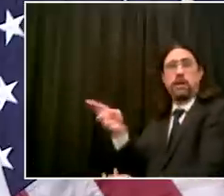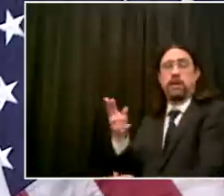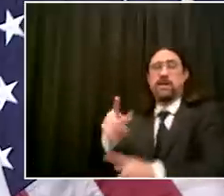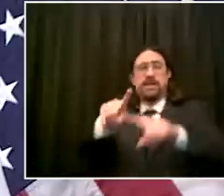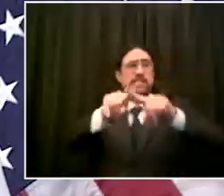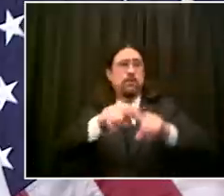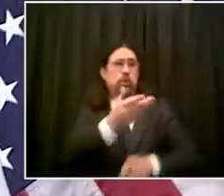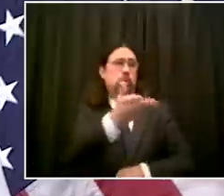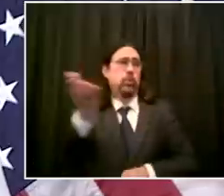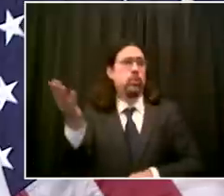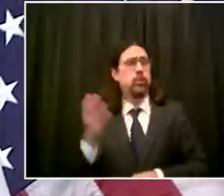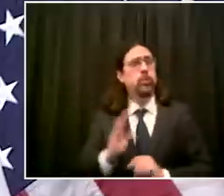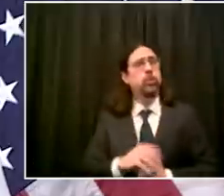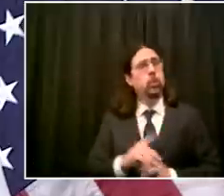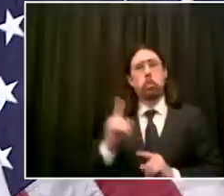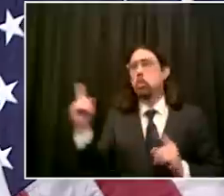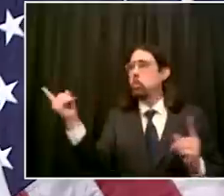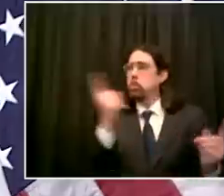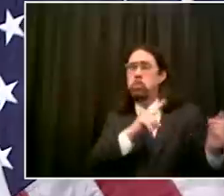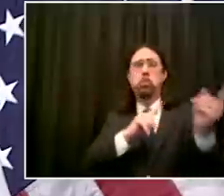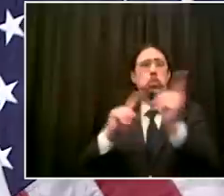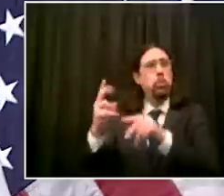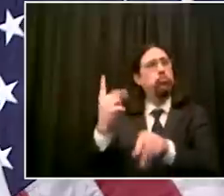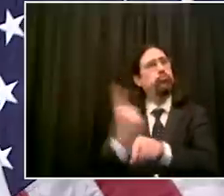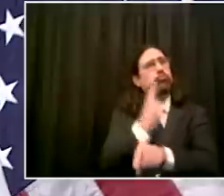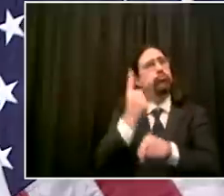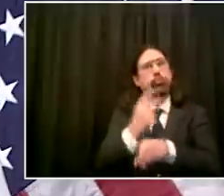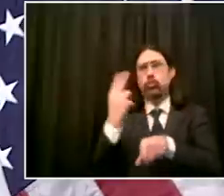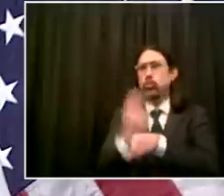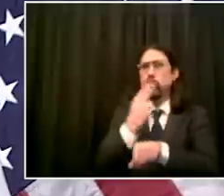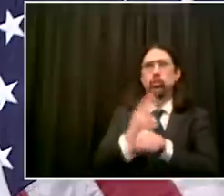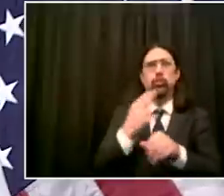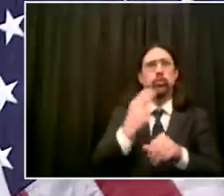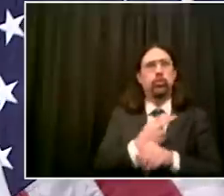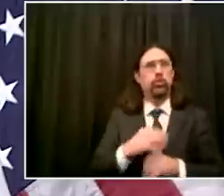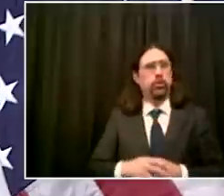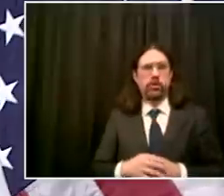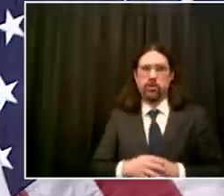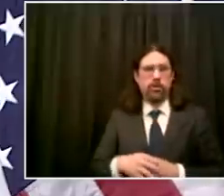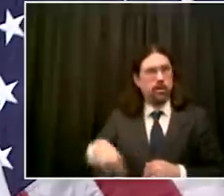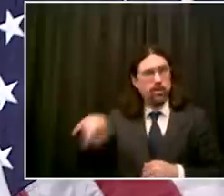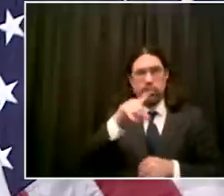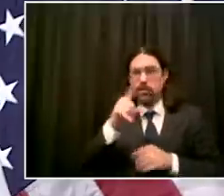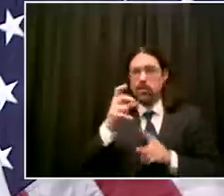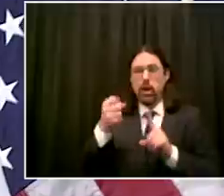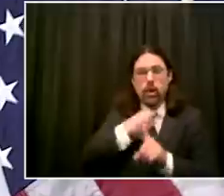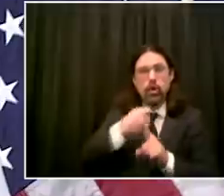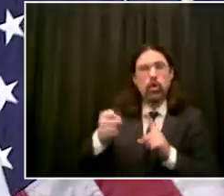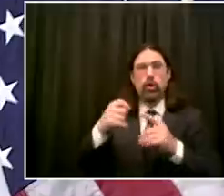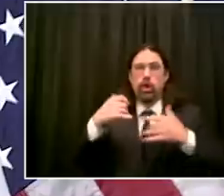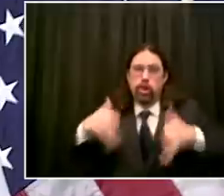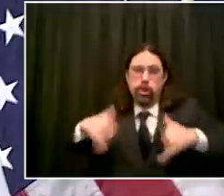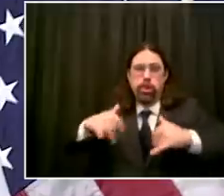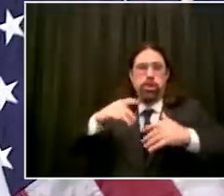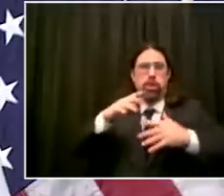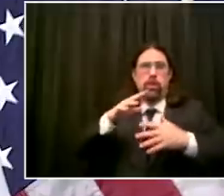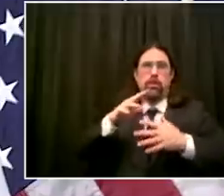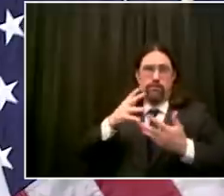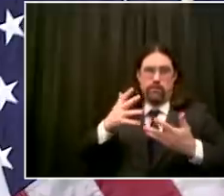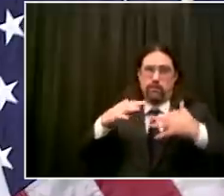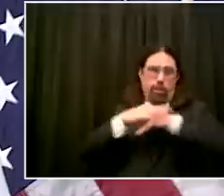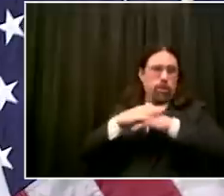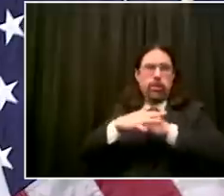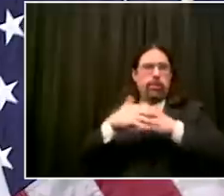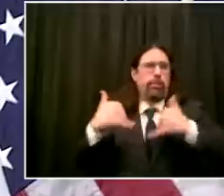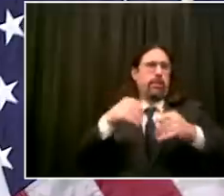want to see happen but this is about health and safety everything's about health and safety first so if we need to put up fencing we